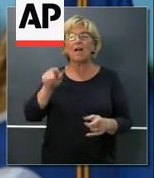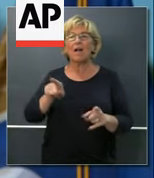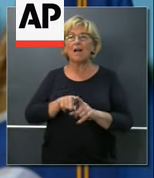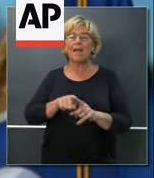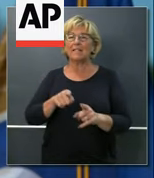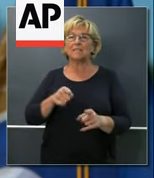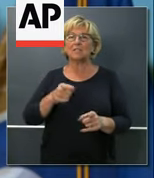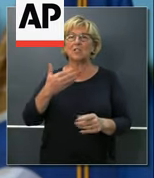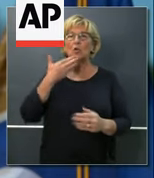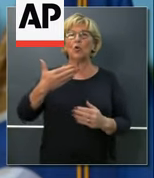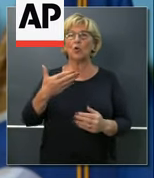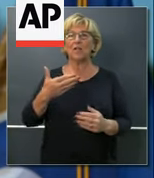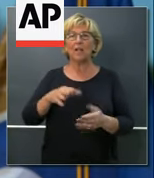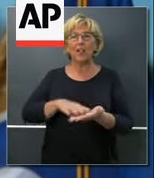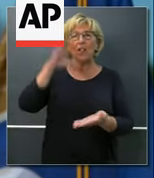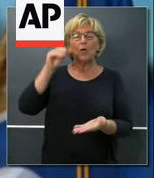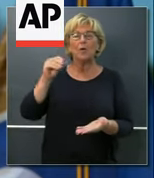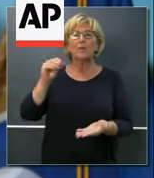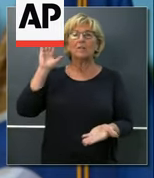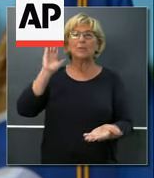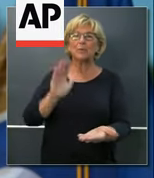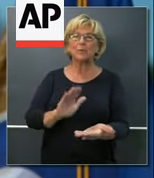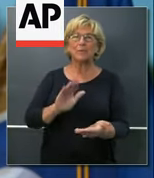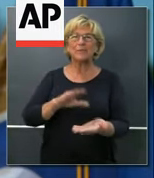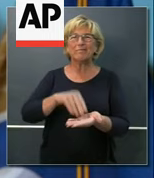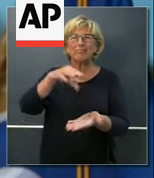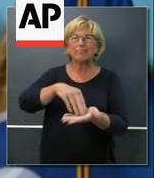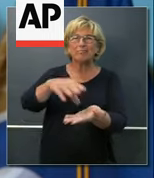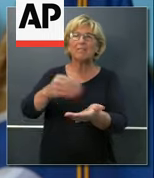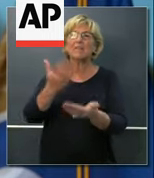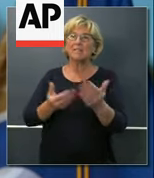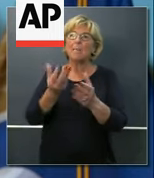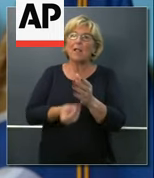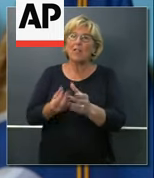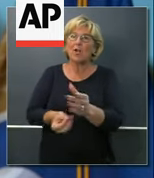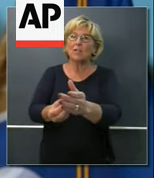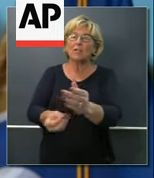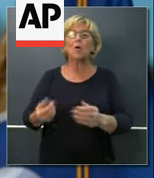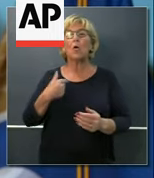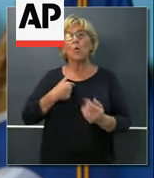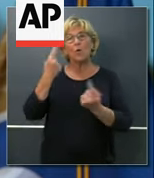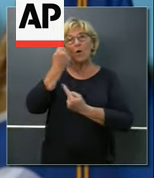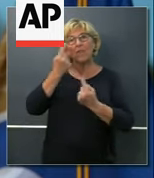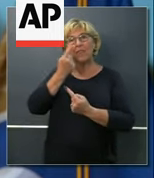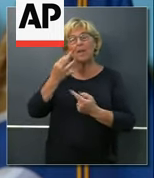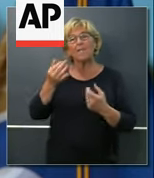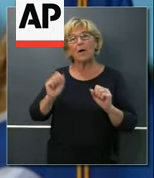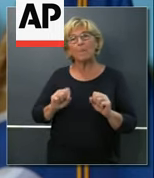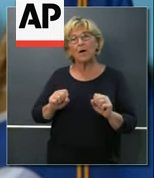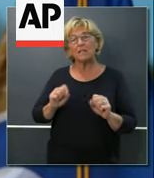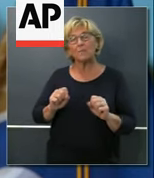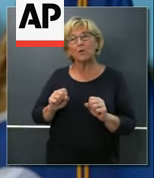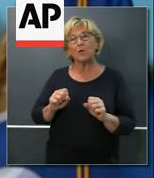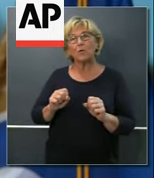We're concerned about that learning loss even into the summer. And so we are considering the prospect of an even